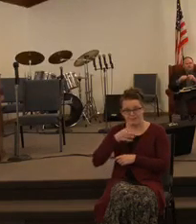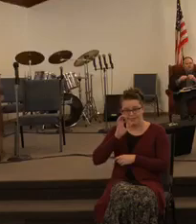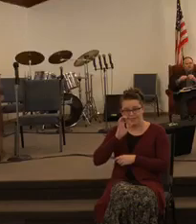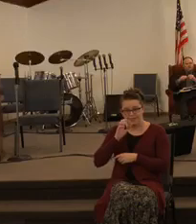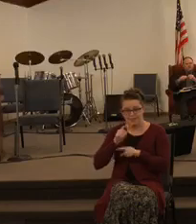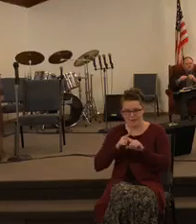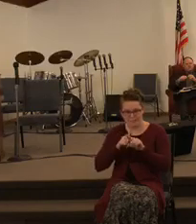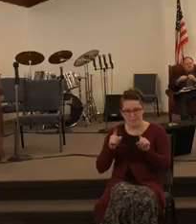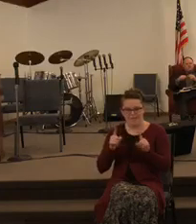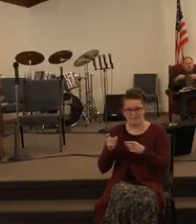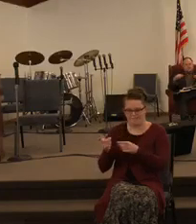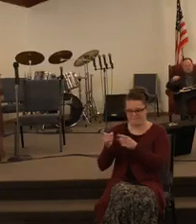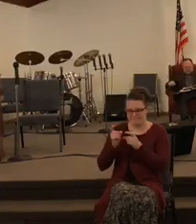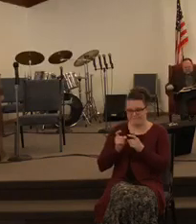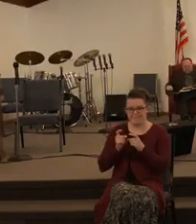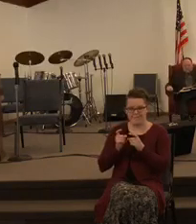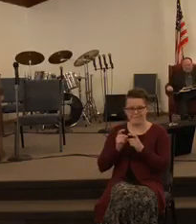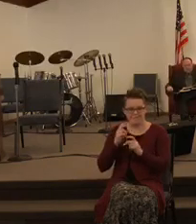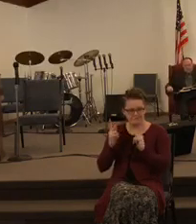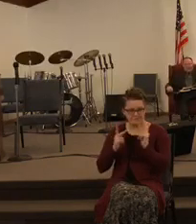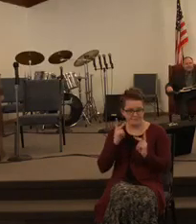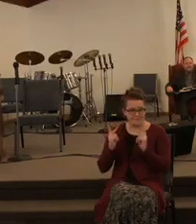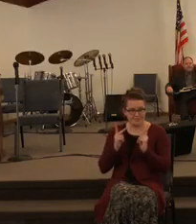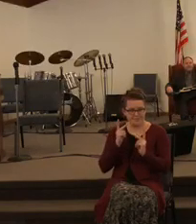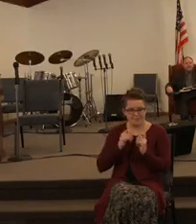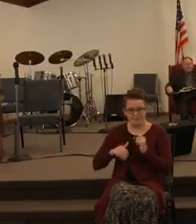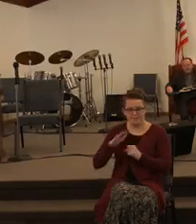but he's going to give you victory over Moab